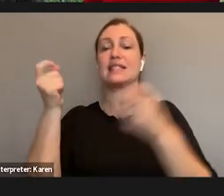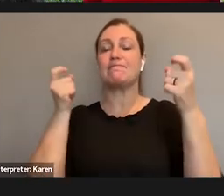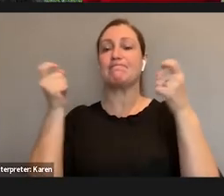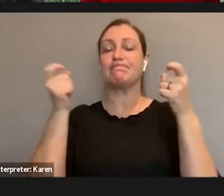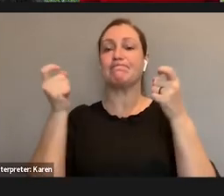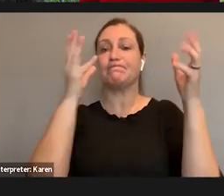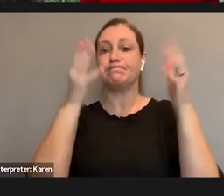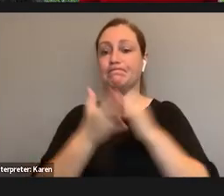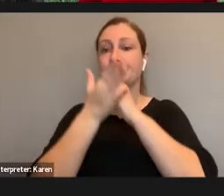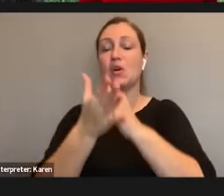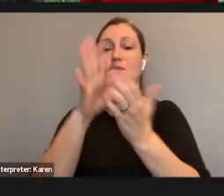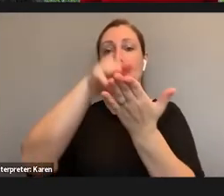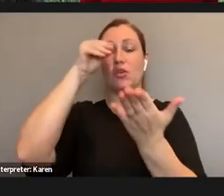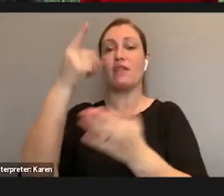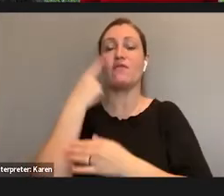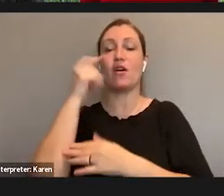everybody.